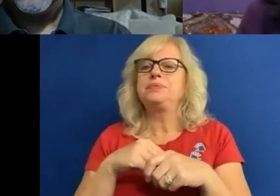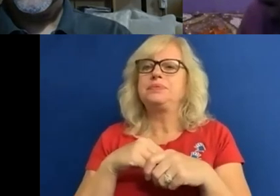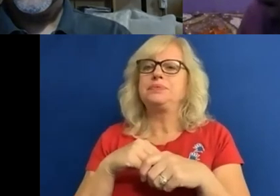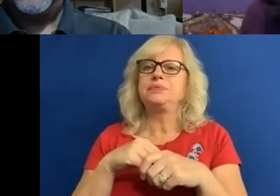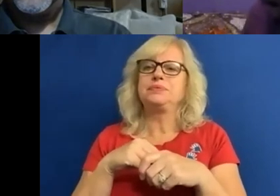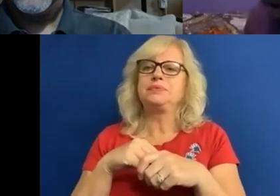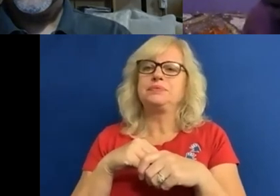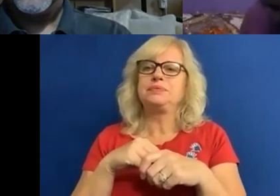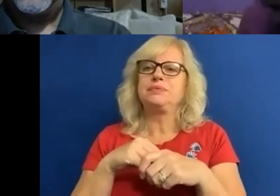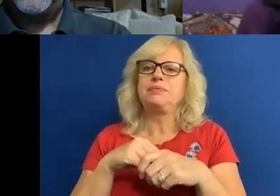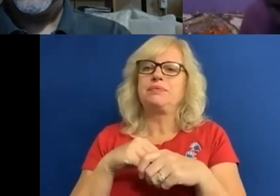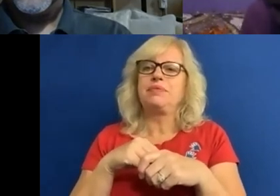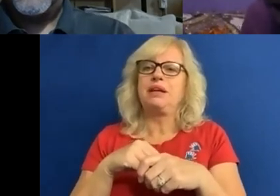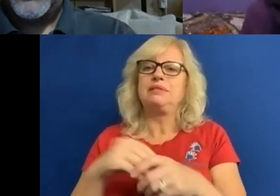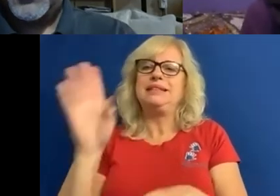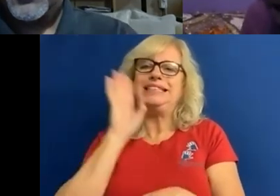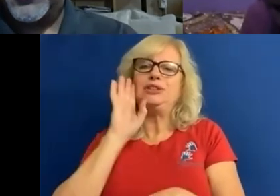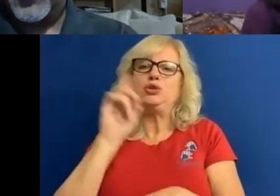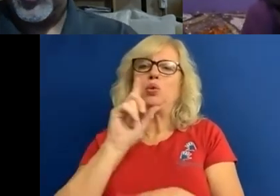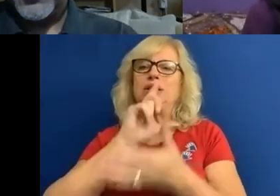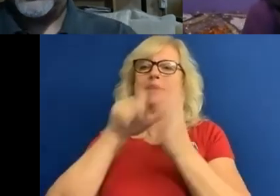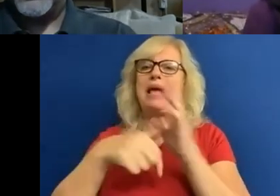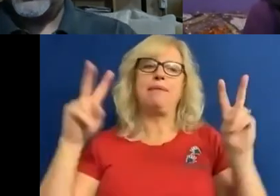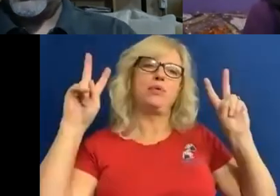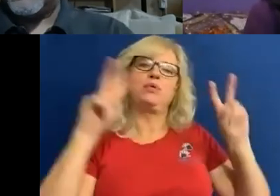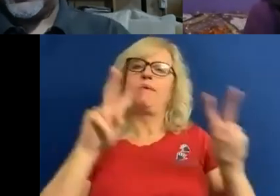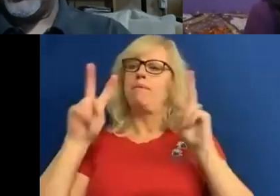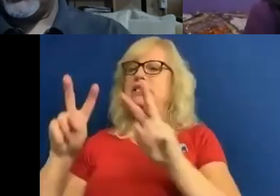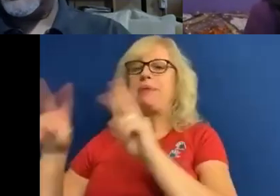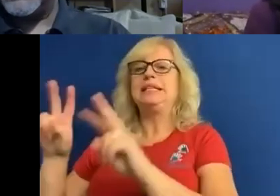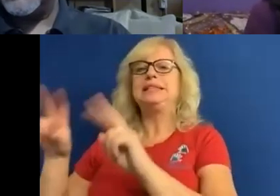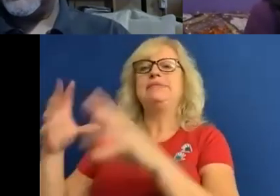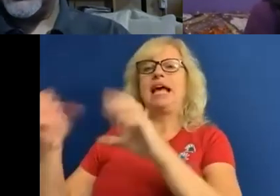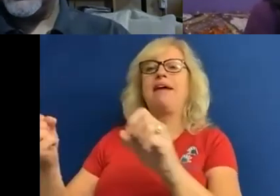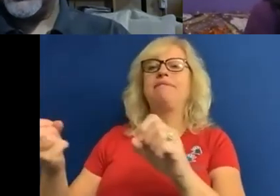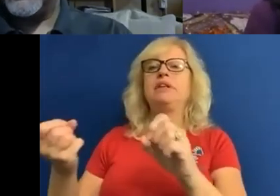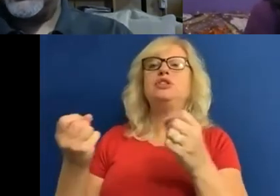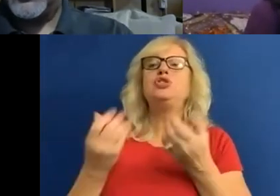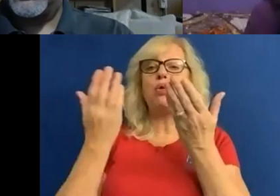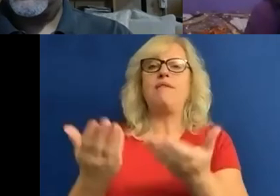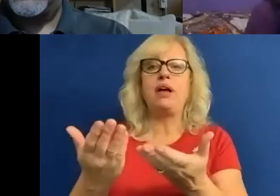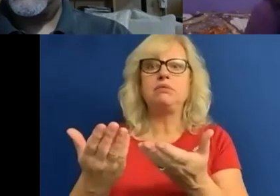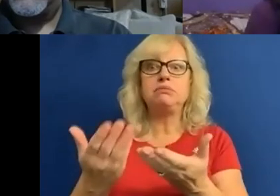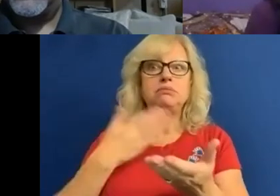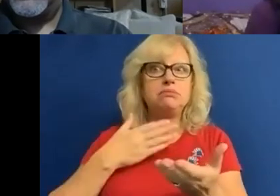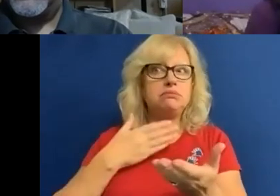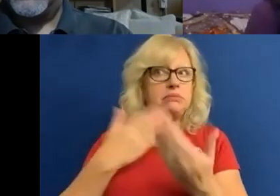perspectives have to offer. Thank you, Peter. Would anyone else like to add anything else to that?